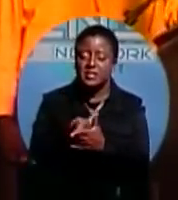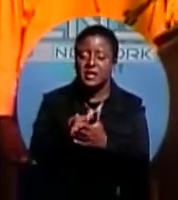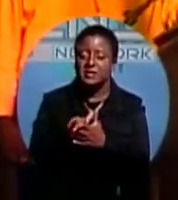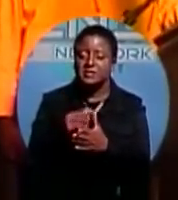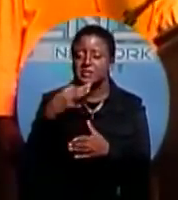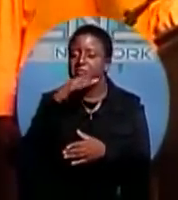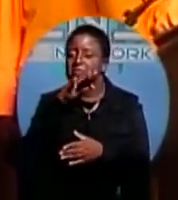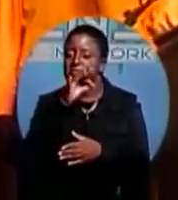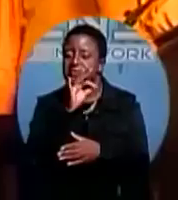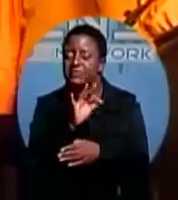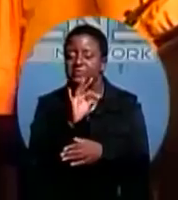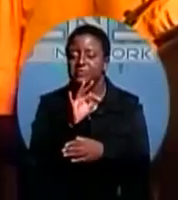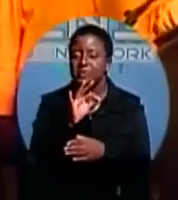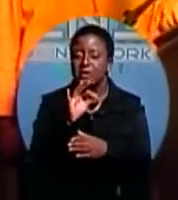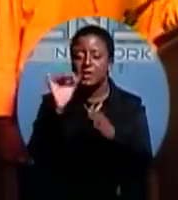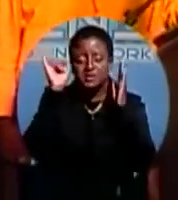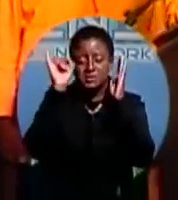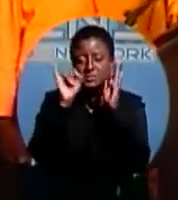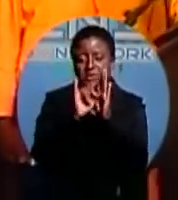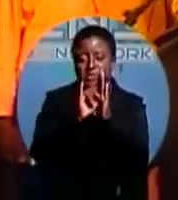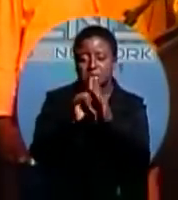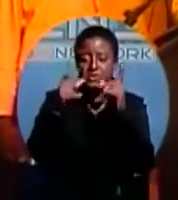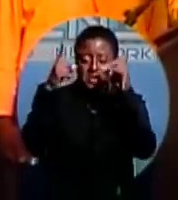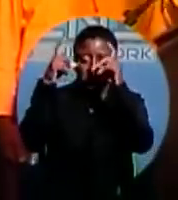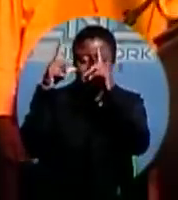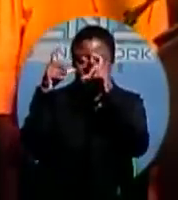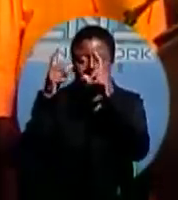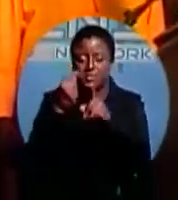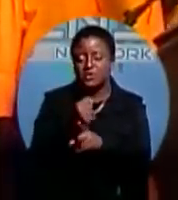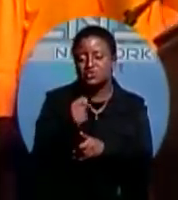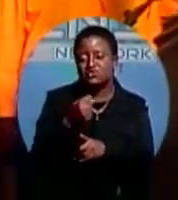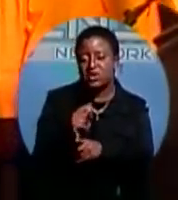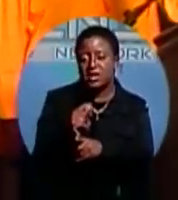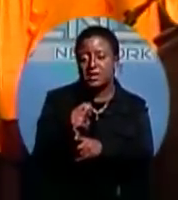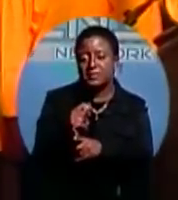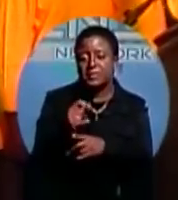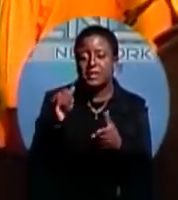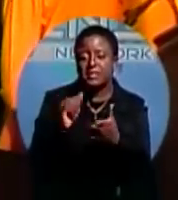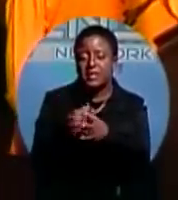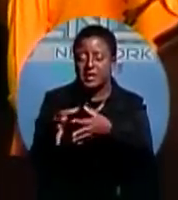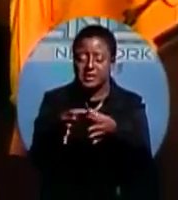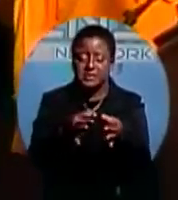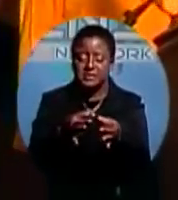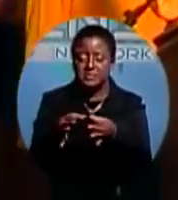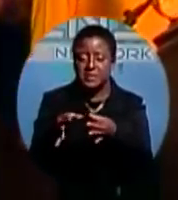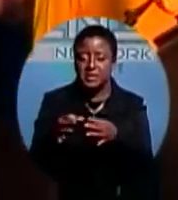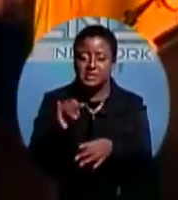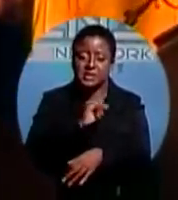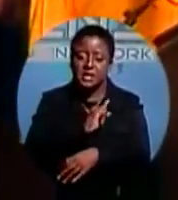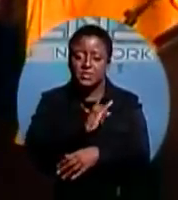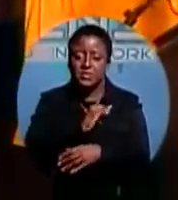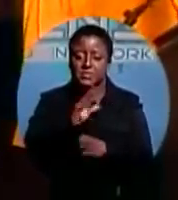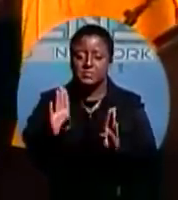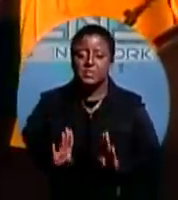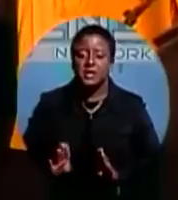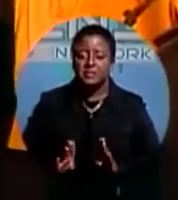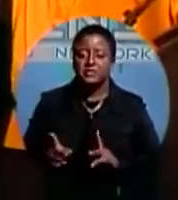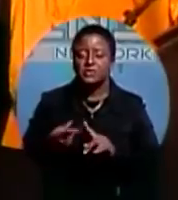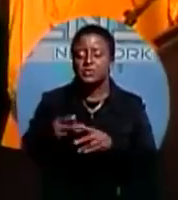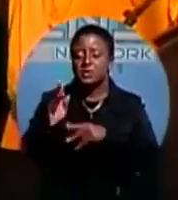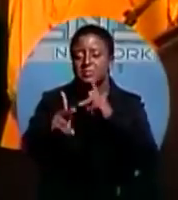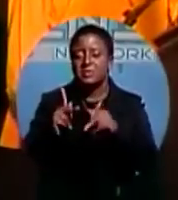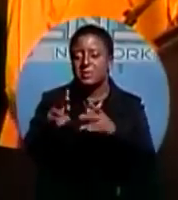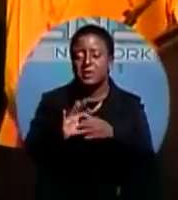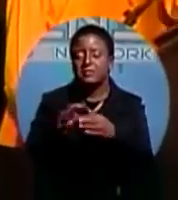what they call it. A camera trick. Well, that really explains Ingham's behavior to the people of the